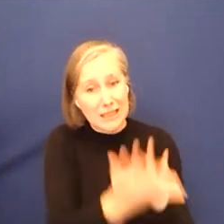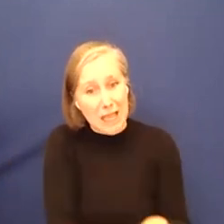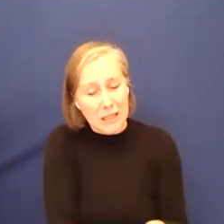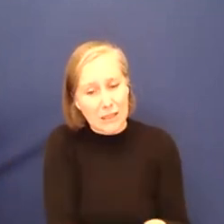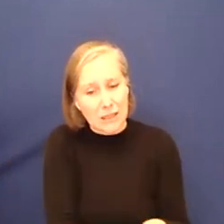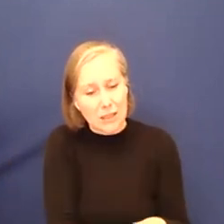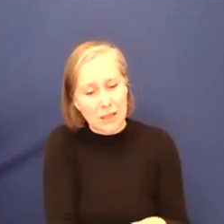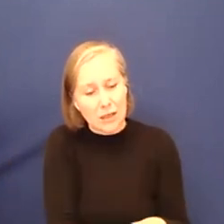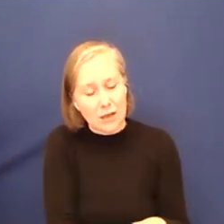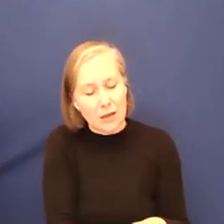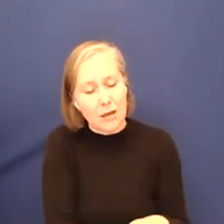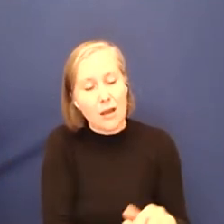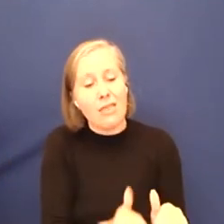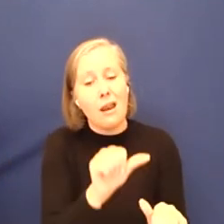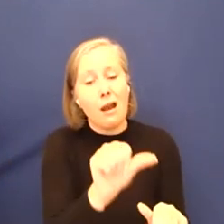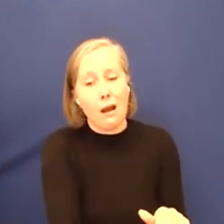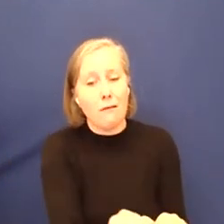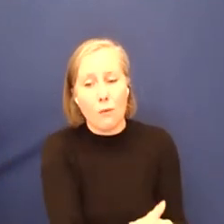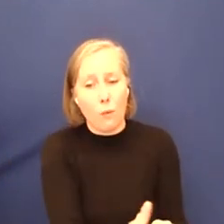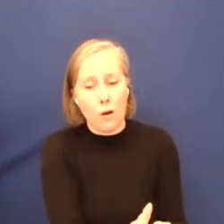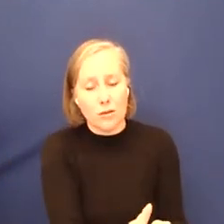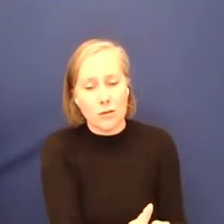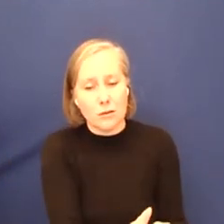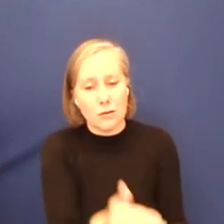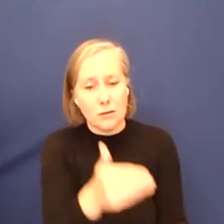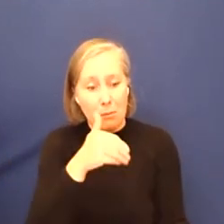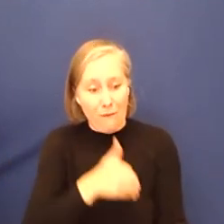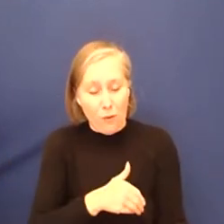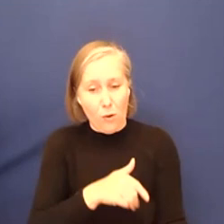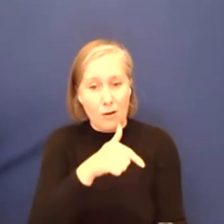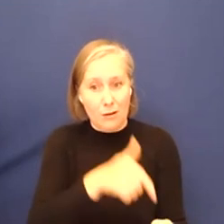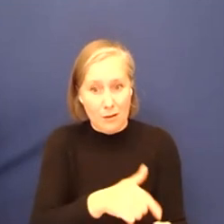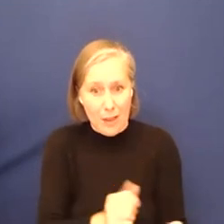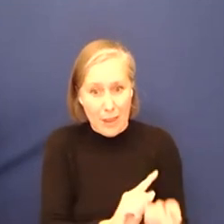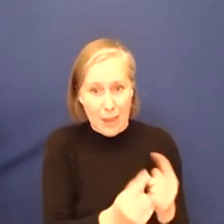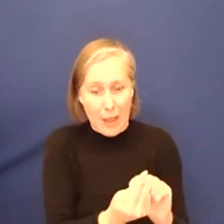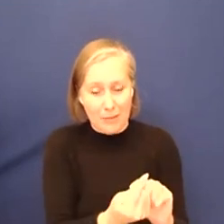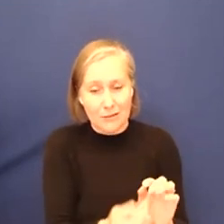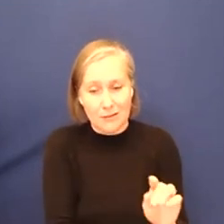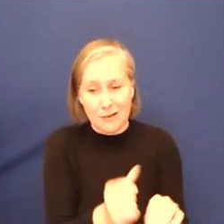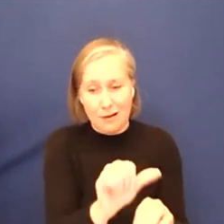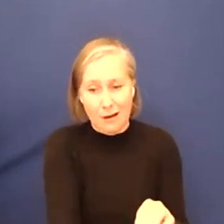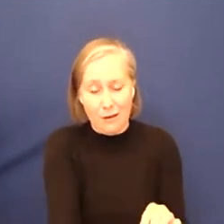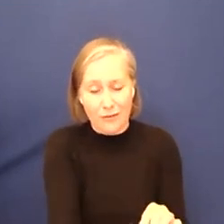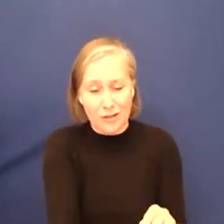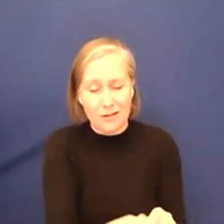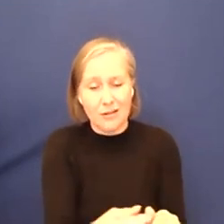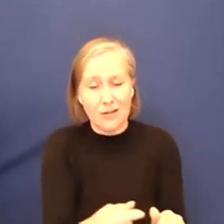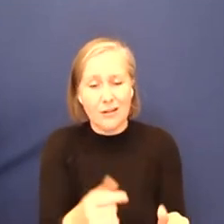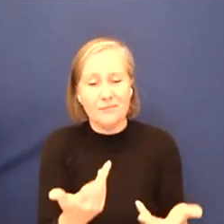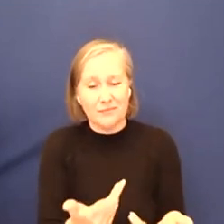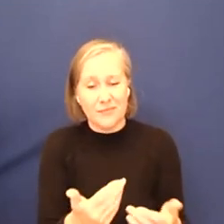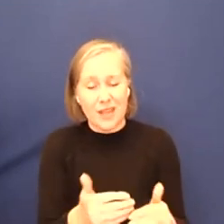and after the disaster. And, uh, during disaster, this is, uh, refuge, uh, this is the